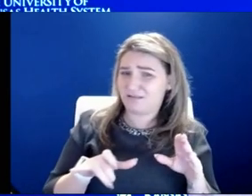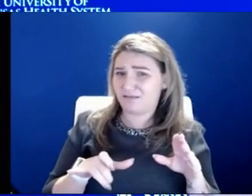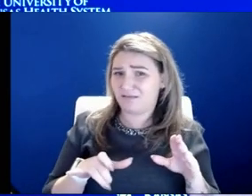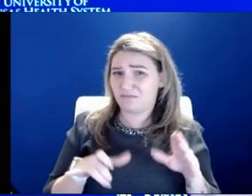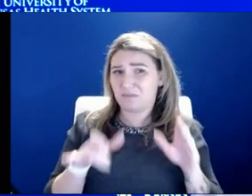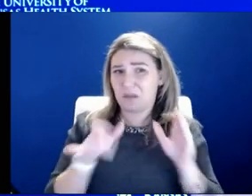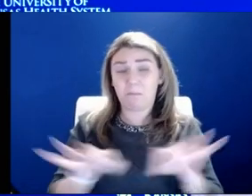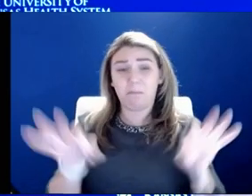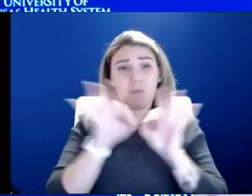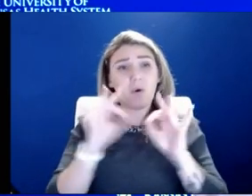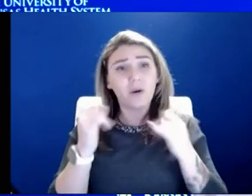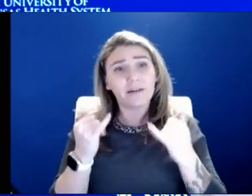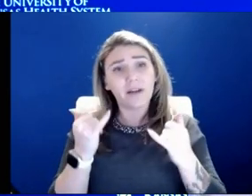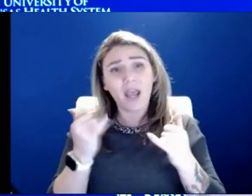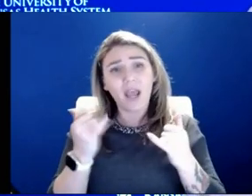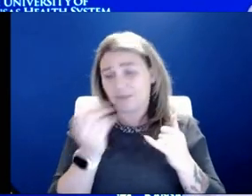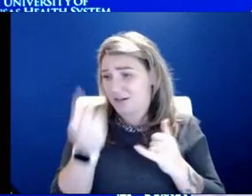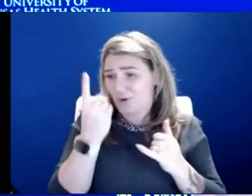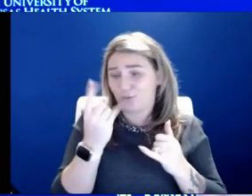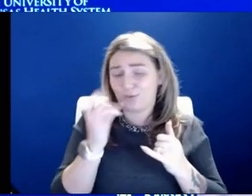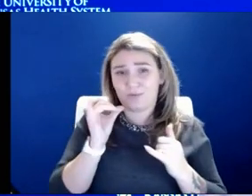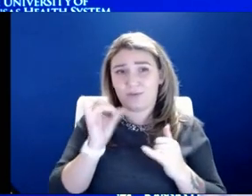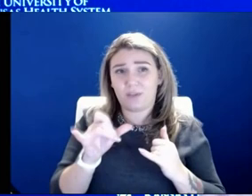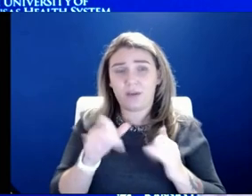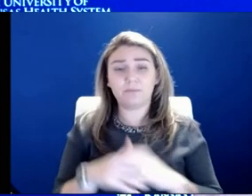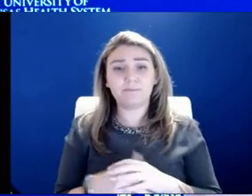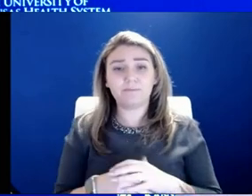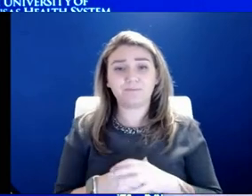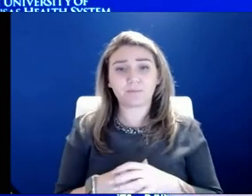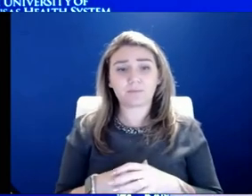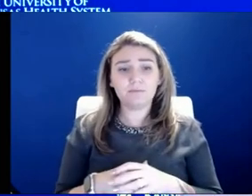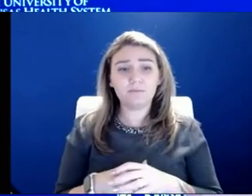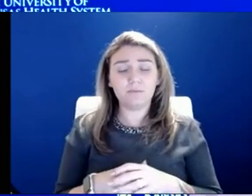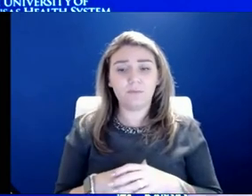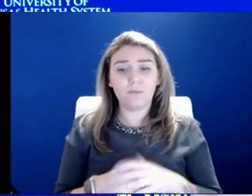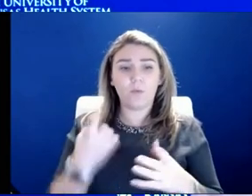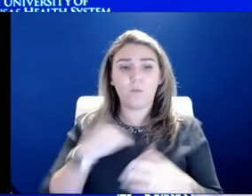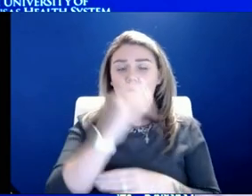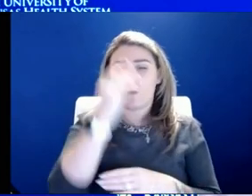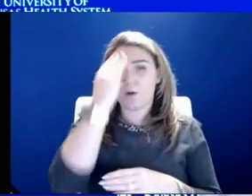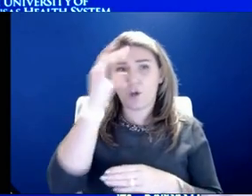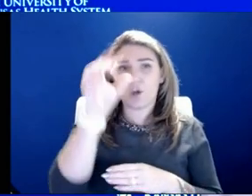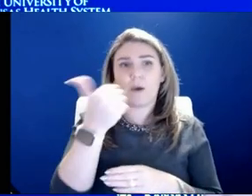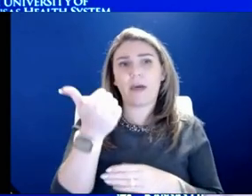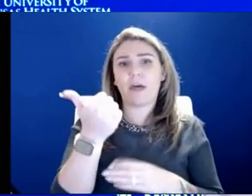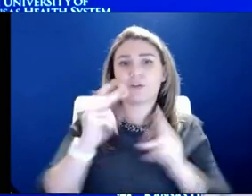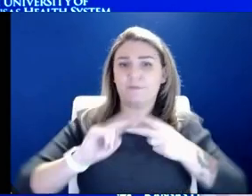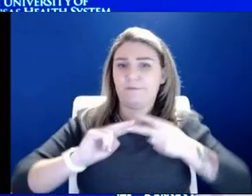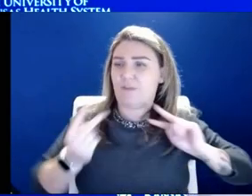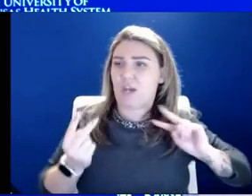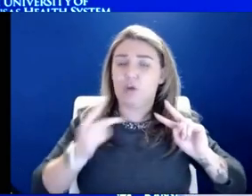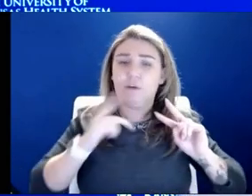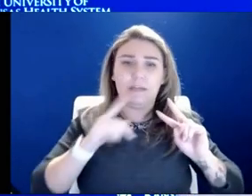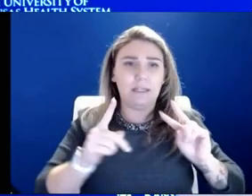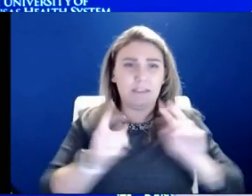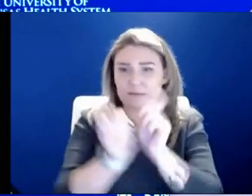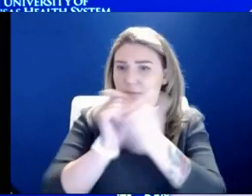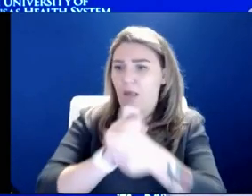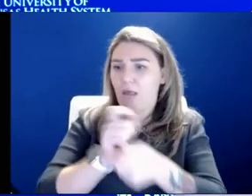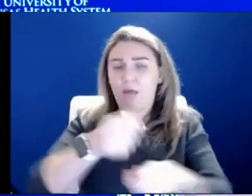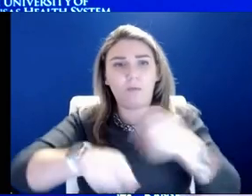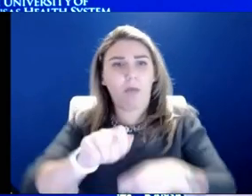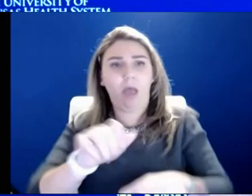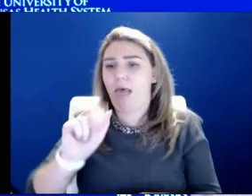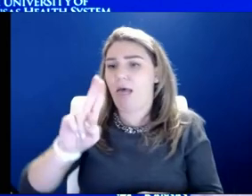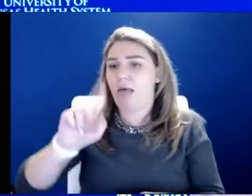and understanding that we know that other viral variants have come in and displaced other ones, such as alpha being displaced by